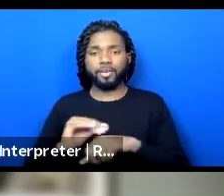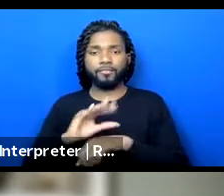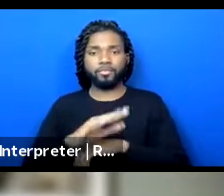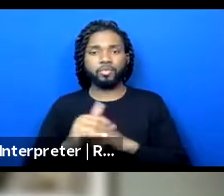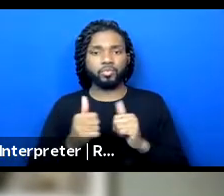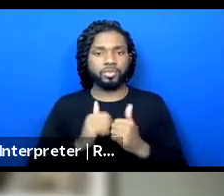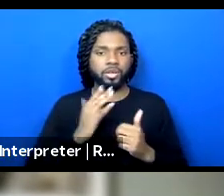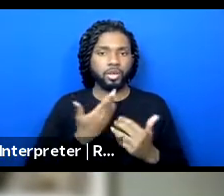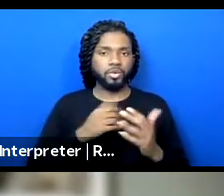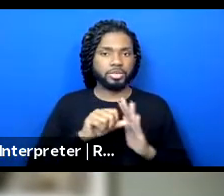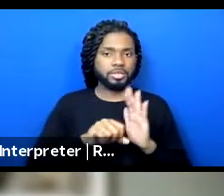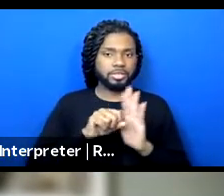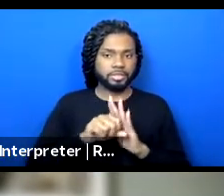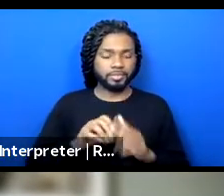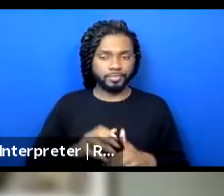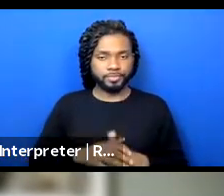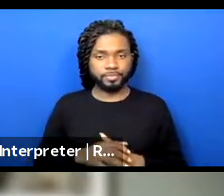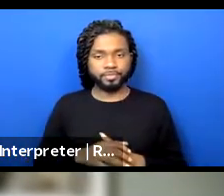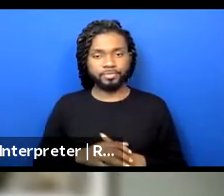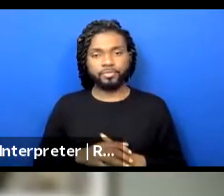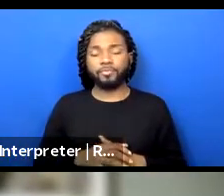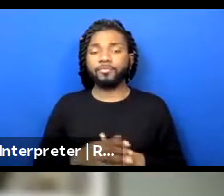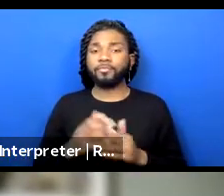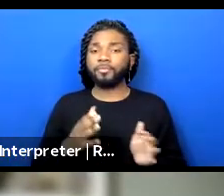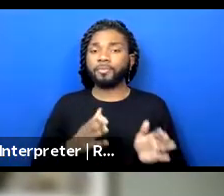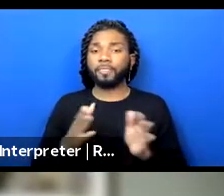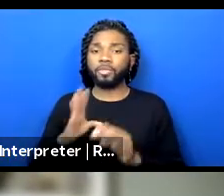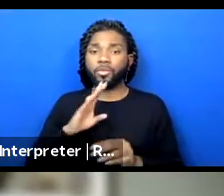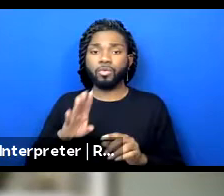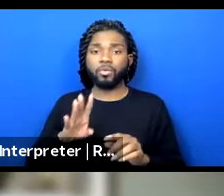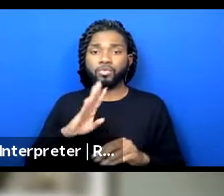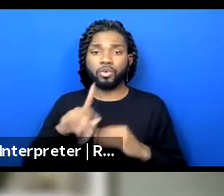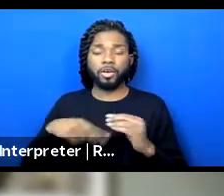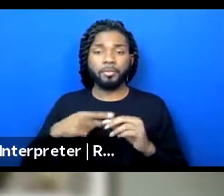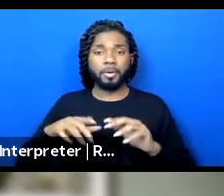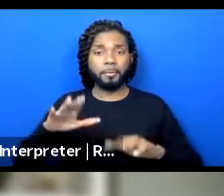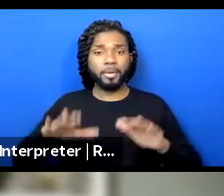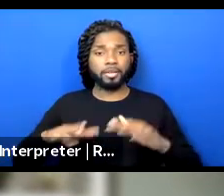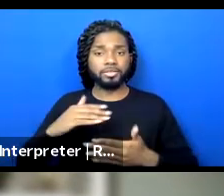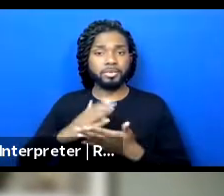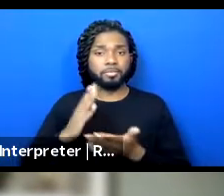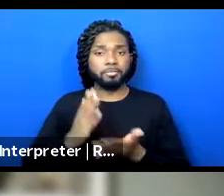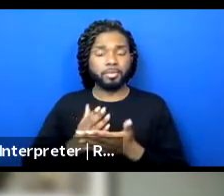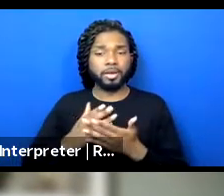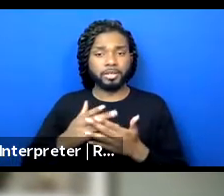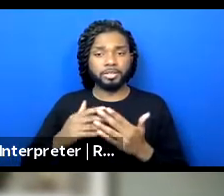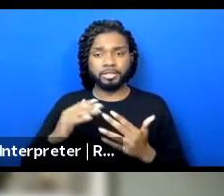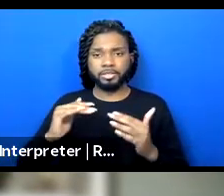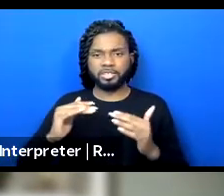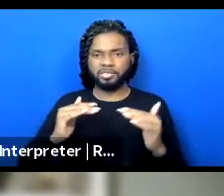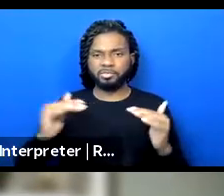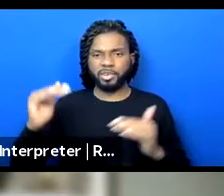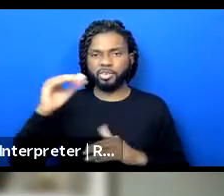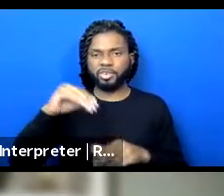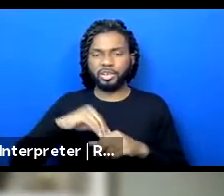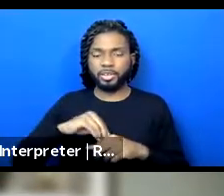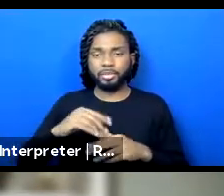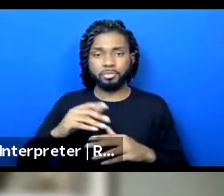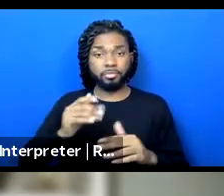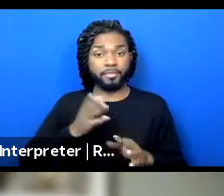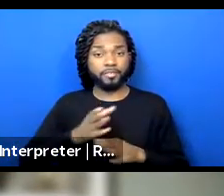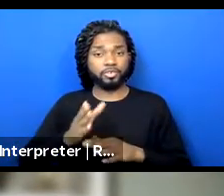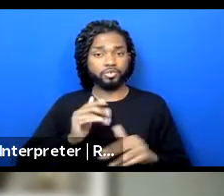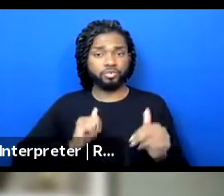And we talked about also balancing the budget disparity within the professional theater world,